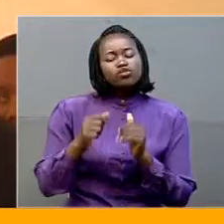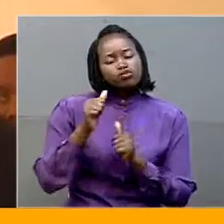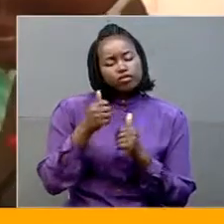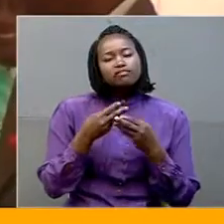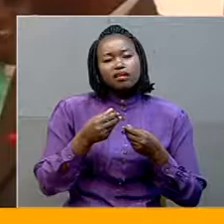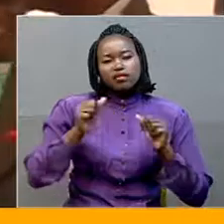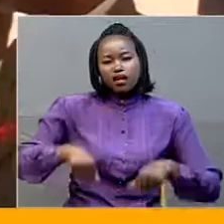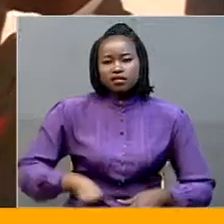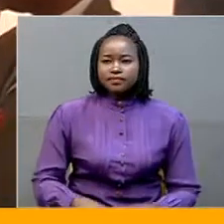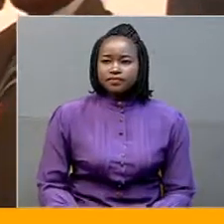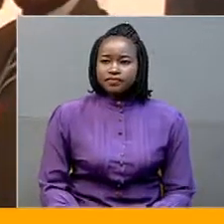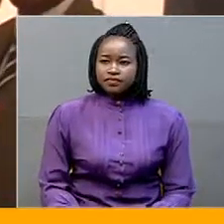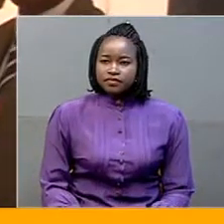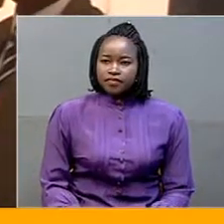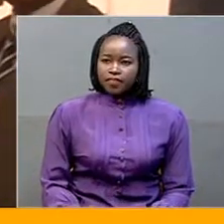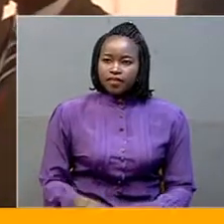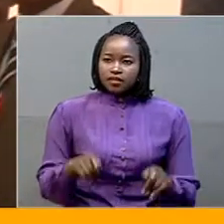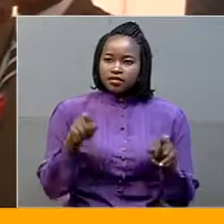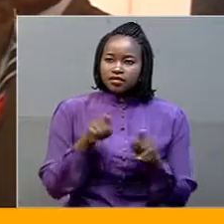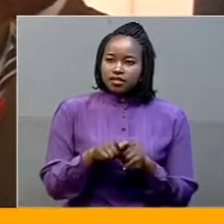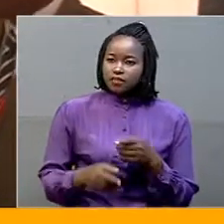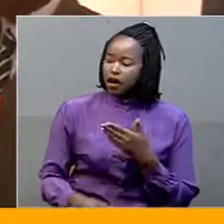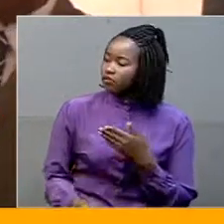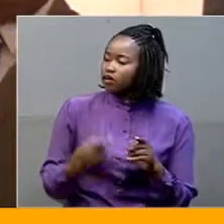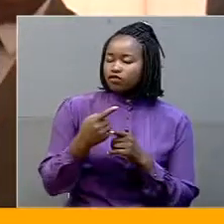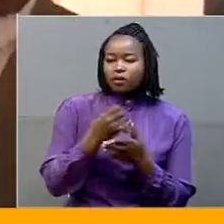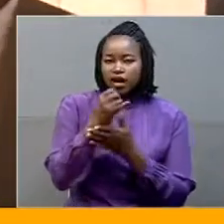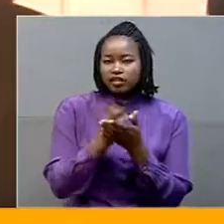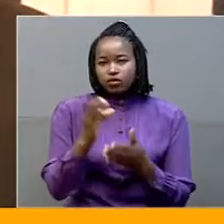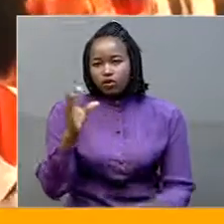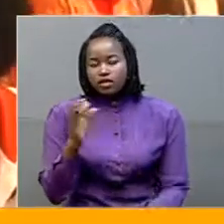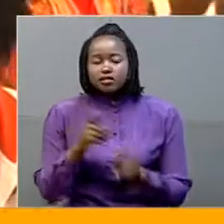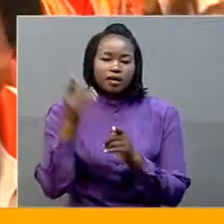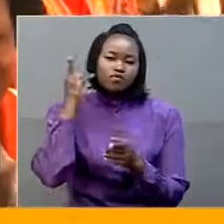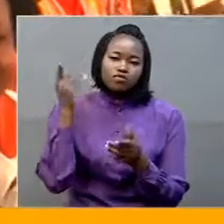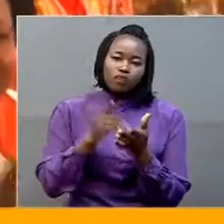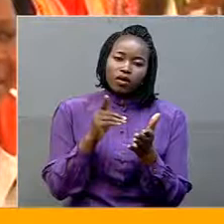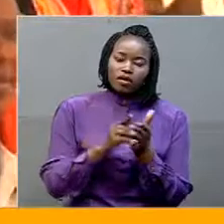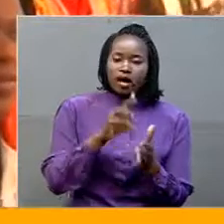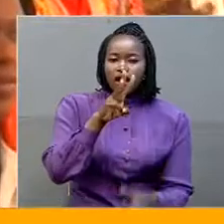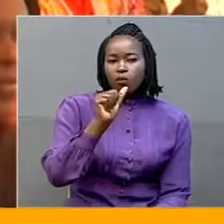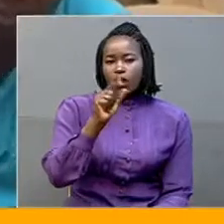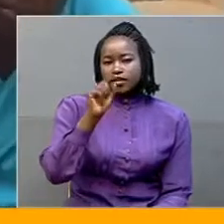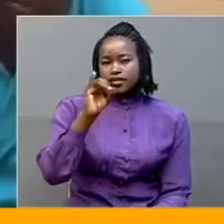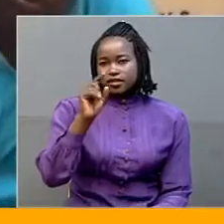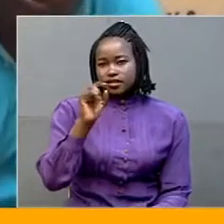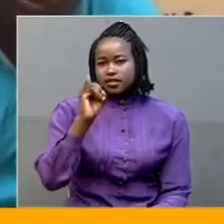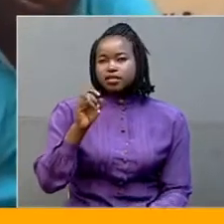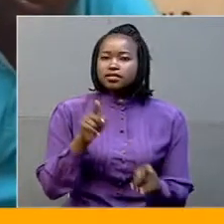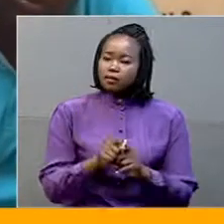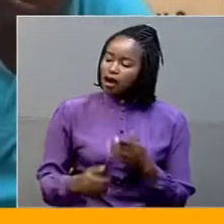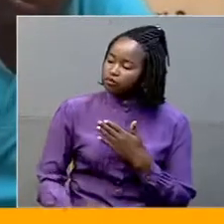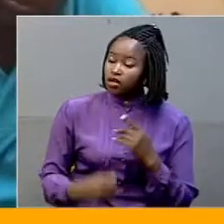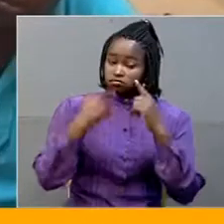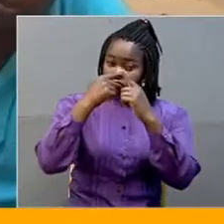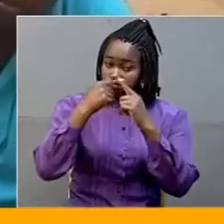hand. Canon Gideon Biamgisha from AIDS Commission and Dr. Watiti of Maldmei graced the occasion. Statistics